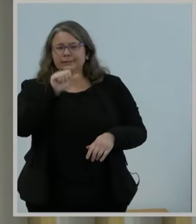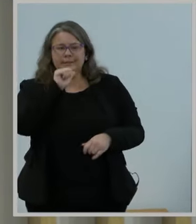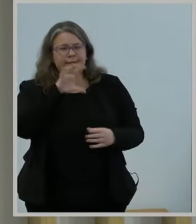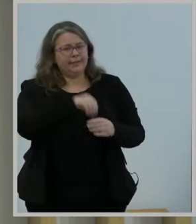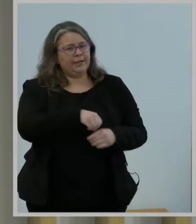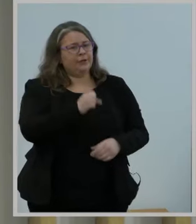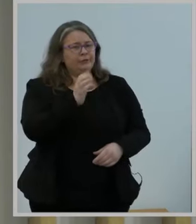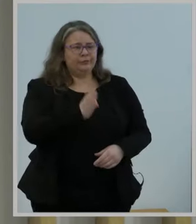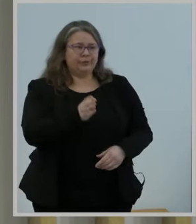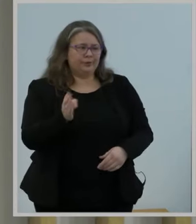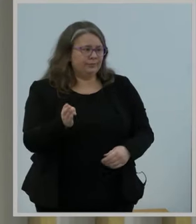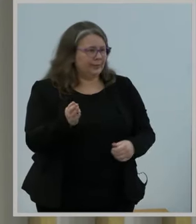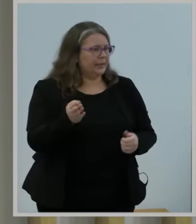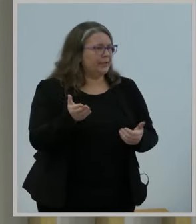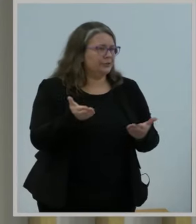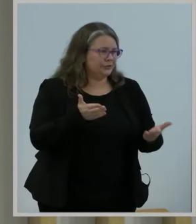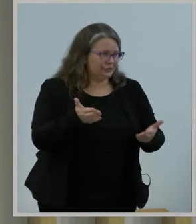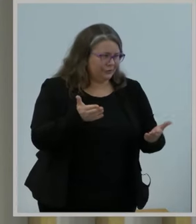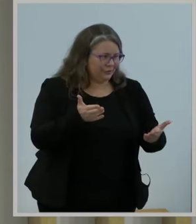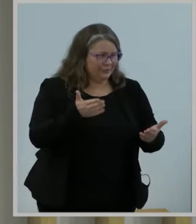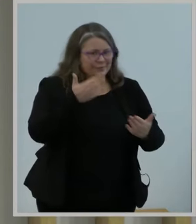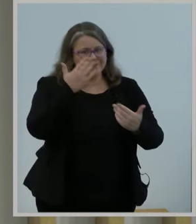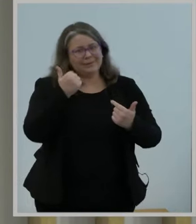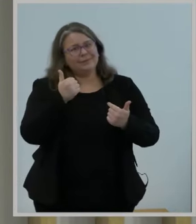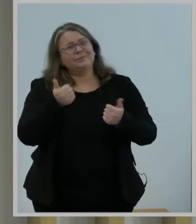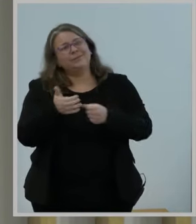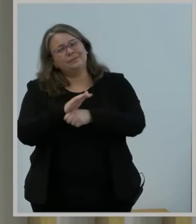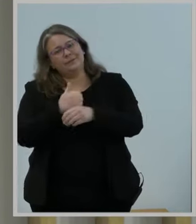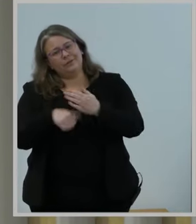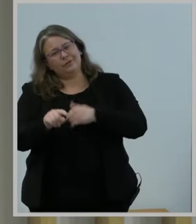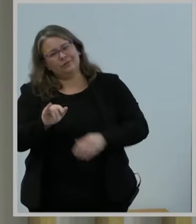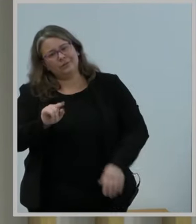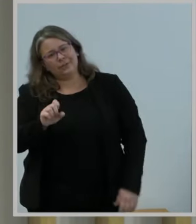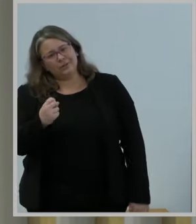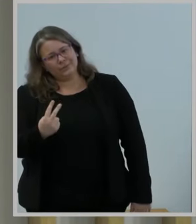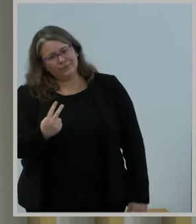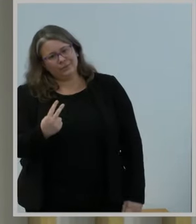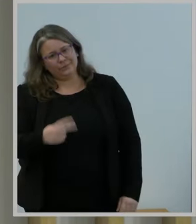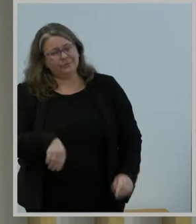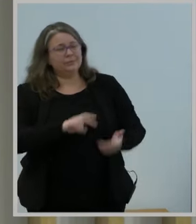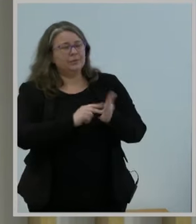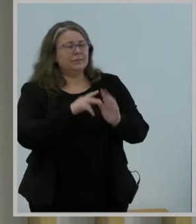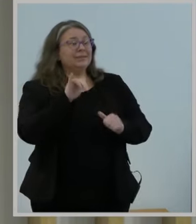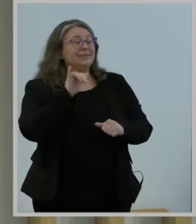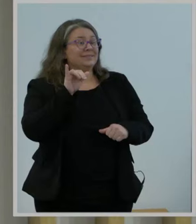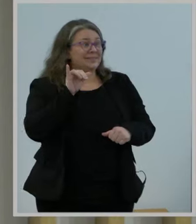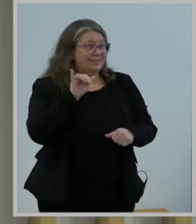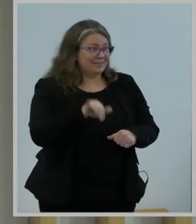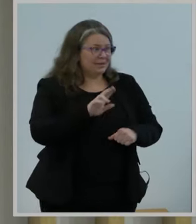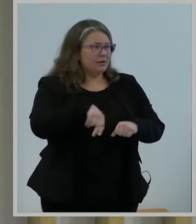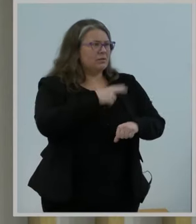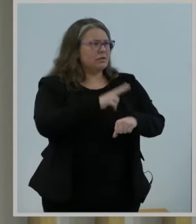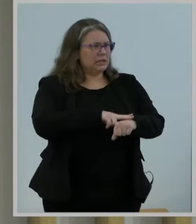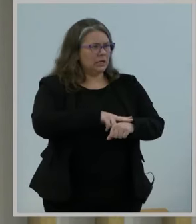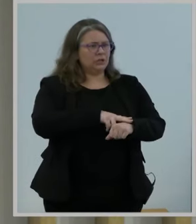This is a national security loophole that needs to be addressed. Think about cybersecurity.